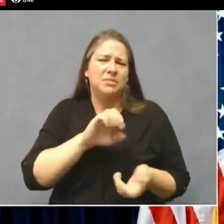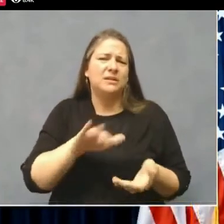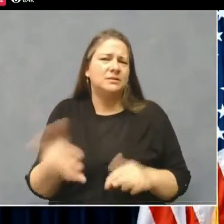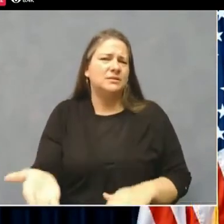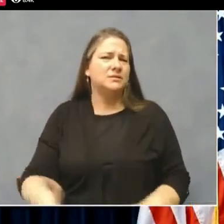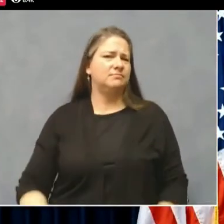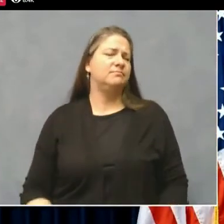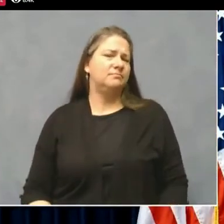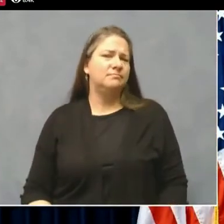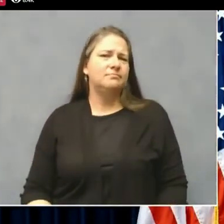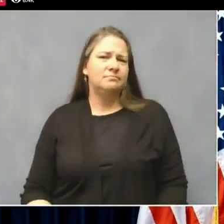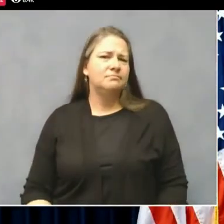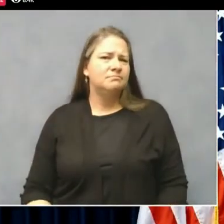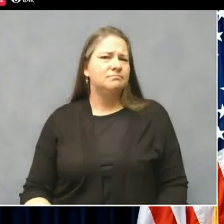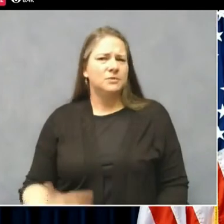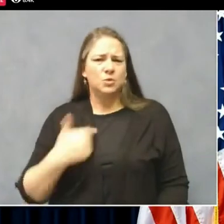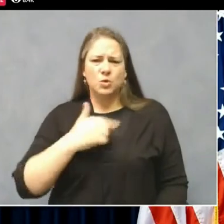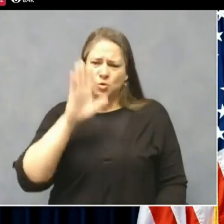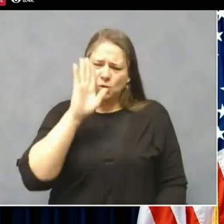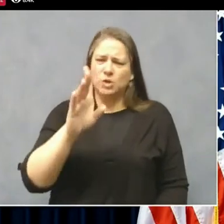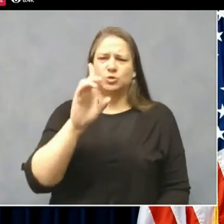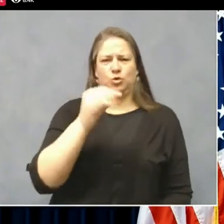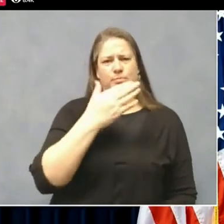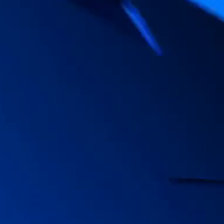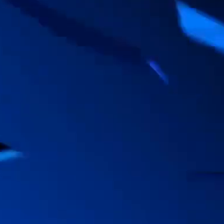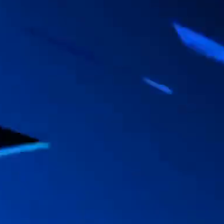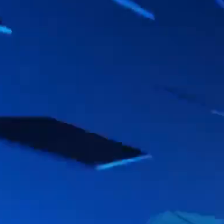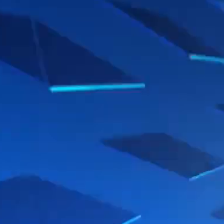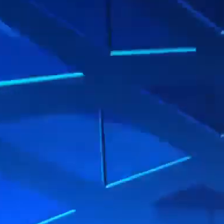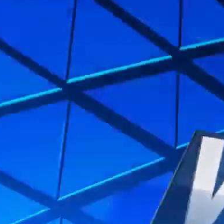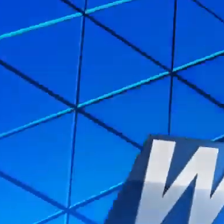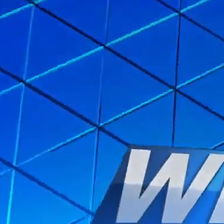And we will work to do better each and every day.